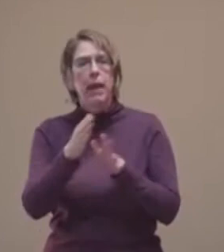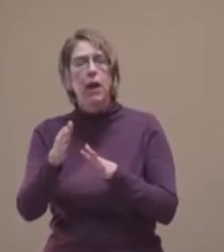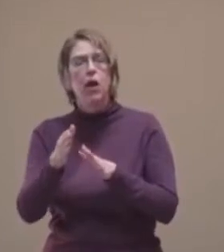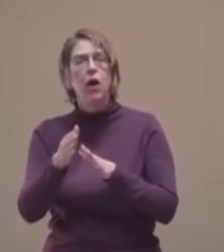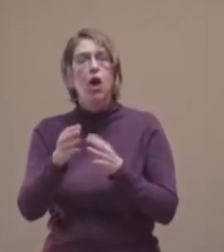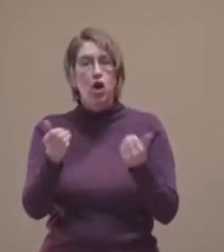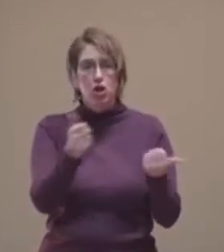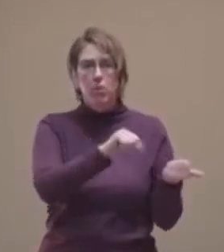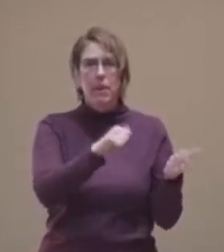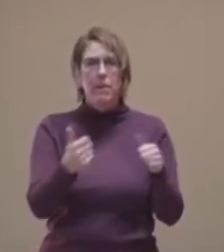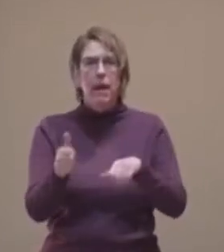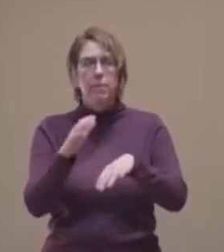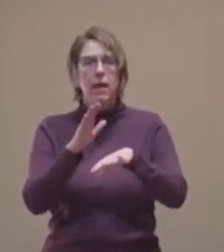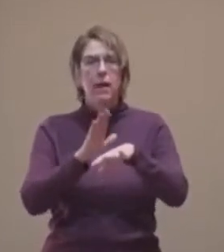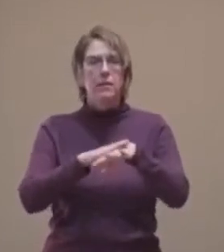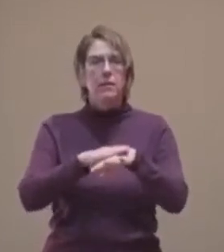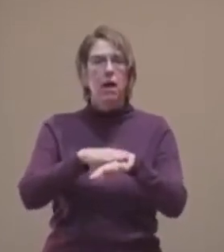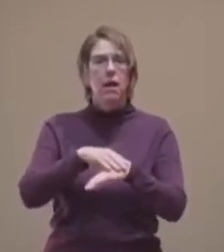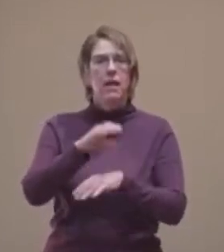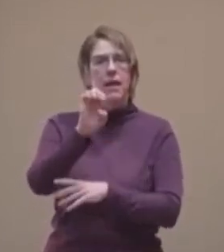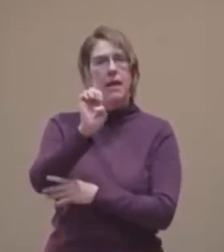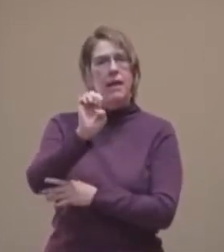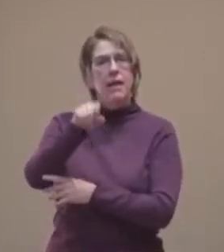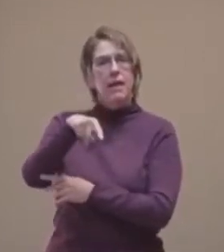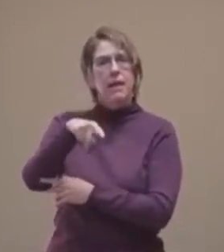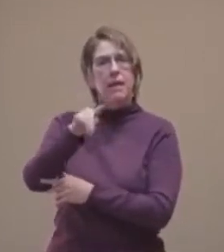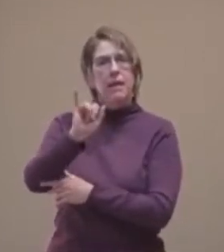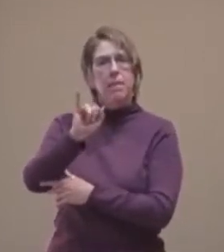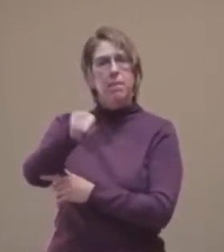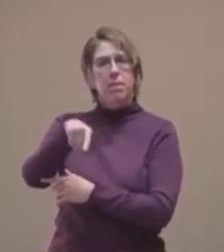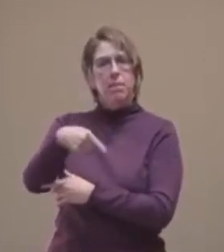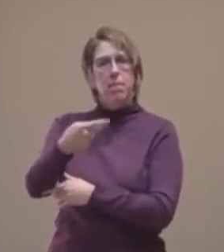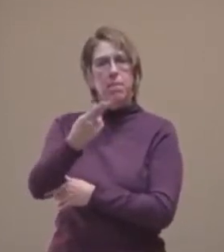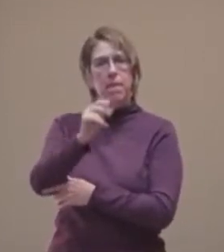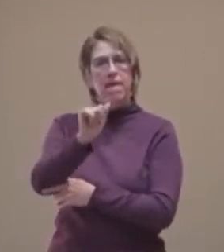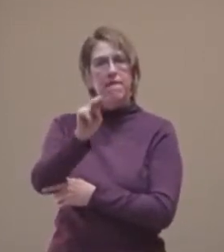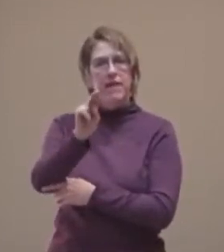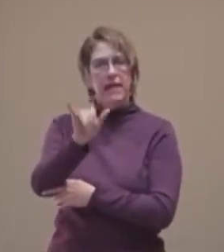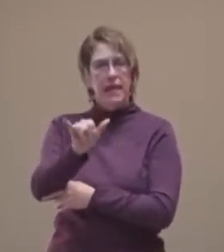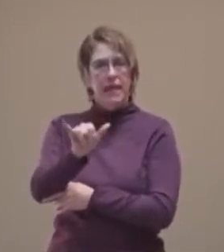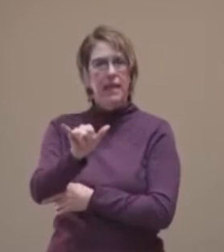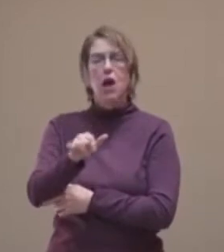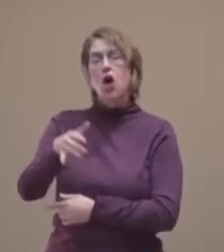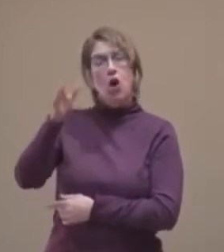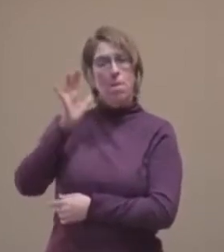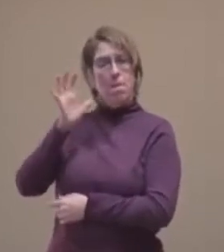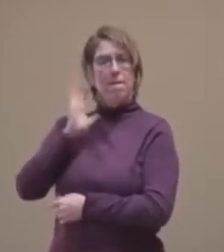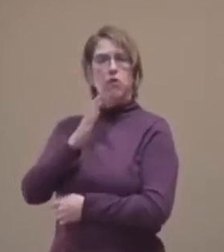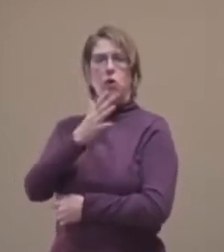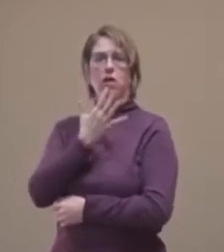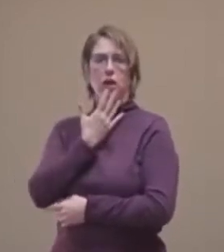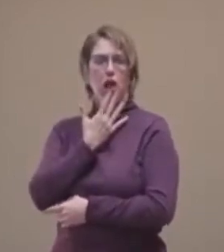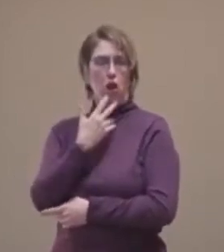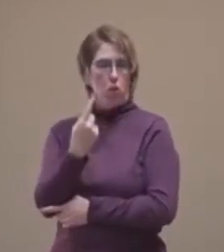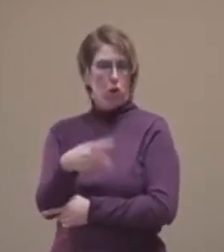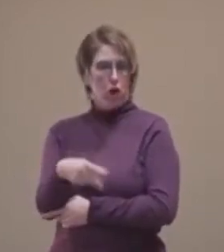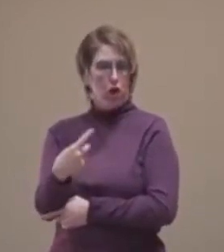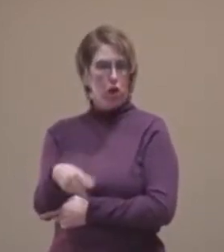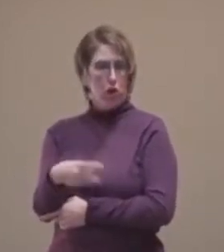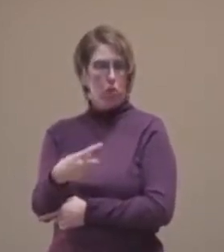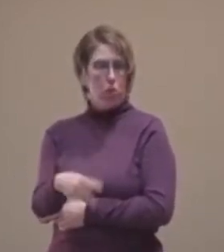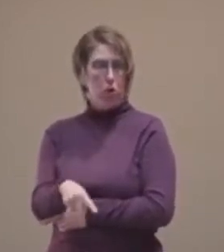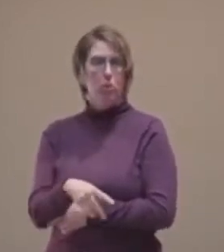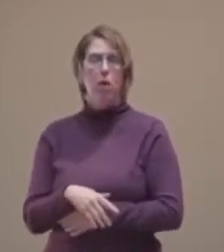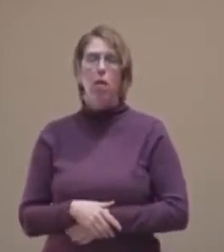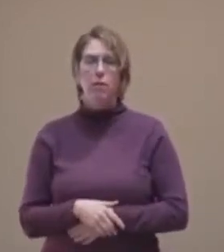the original color of Advent then was purple. So we see some carryovers of that still. And interestingly, the church found that the